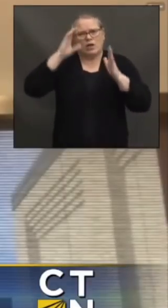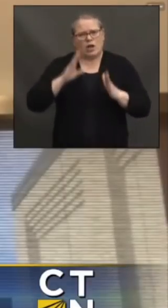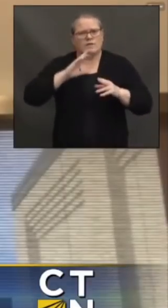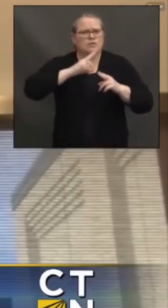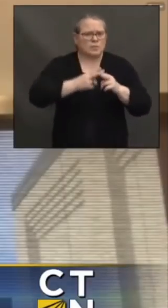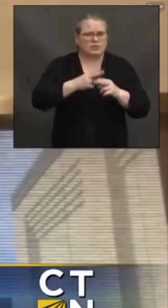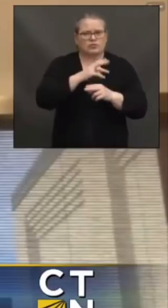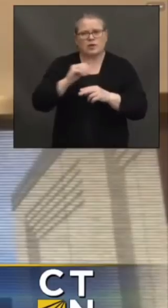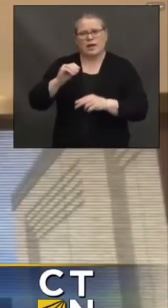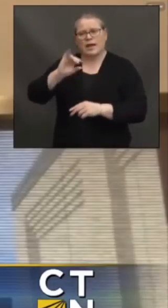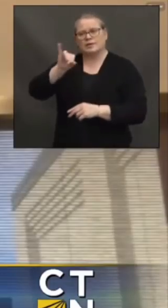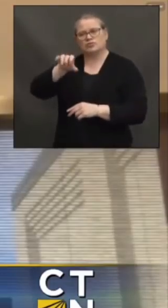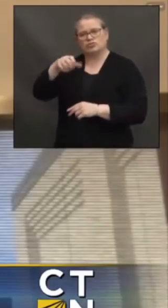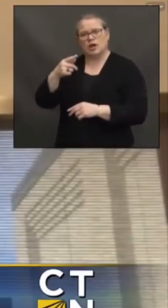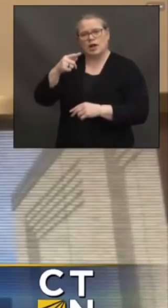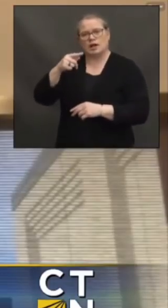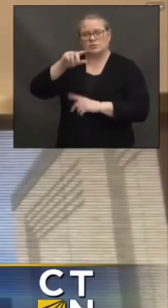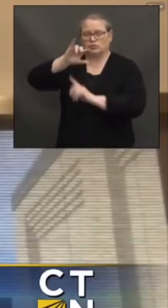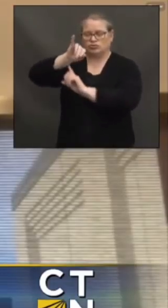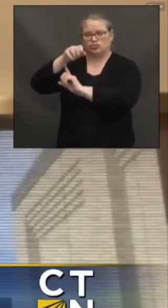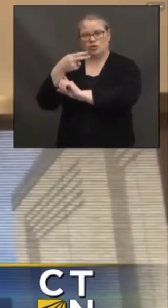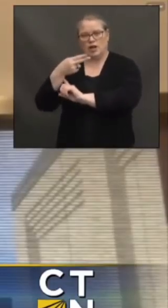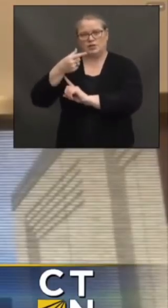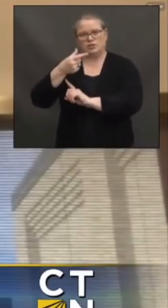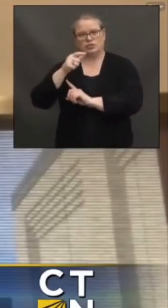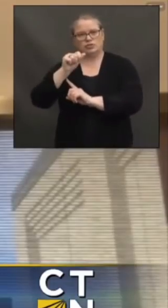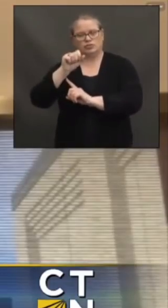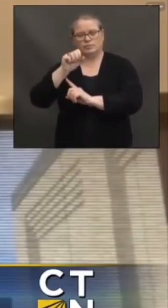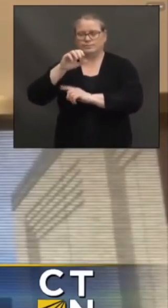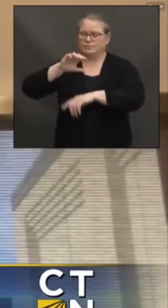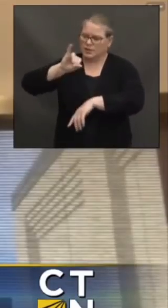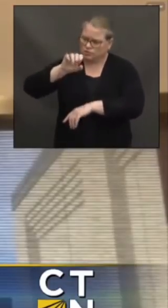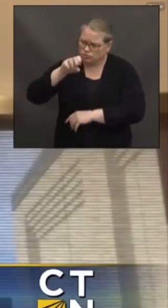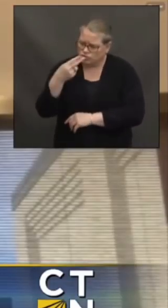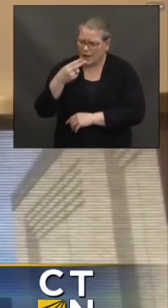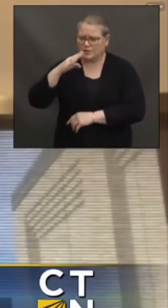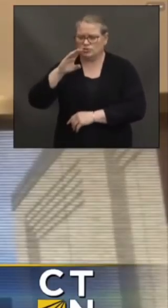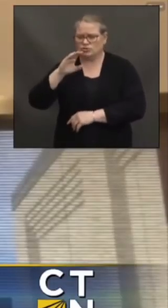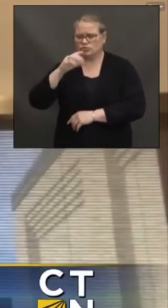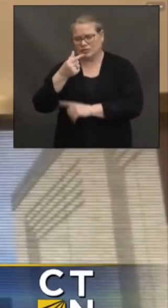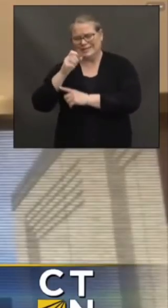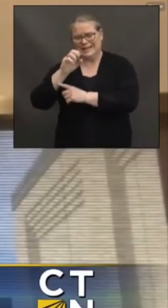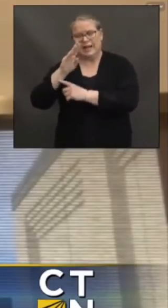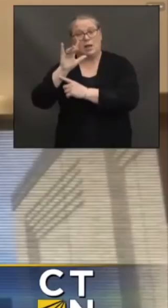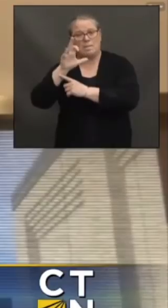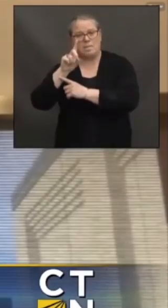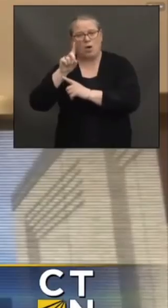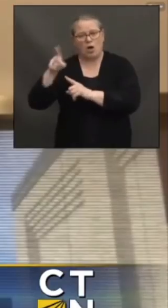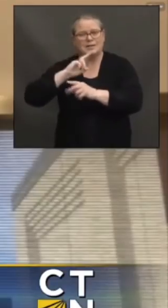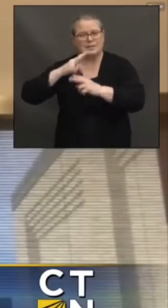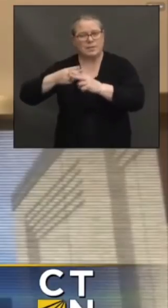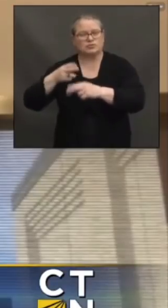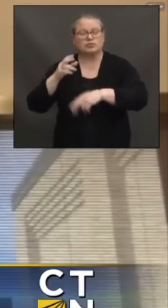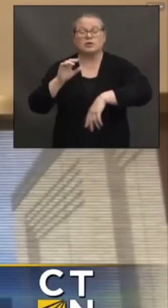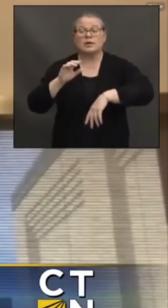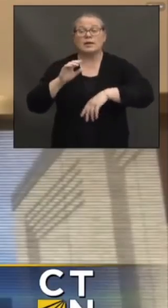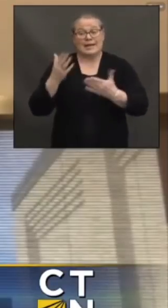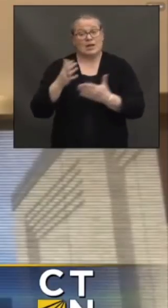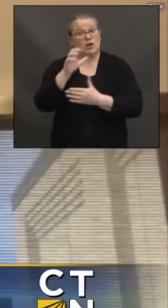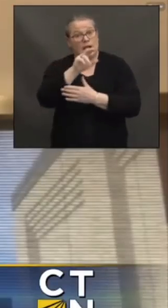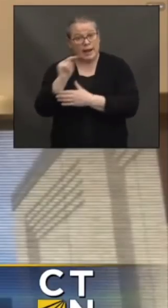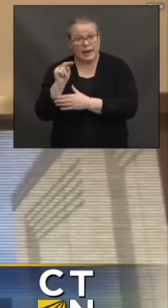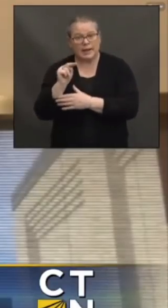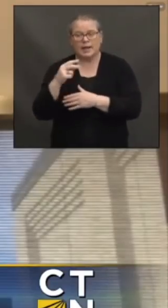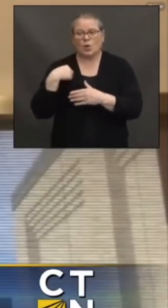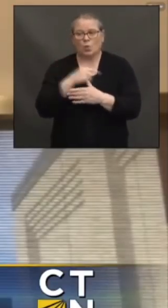our success in Connecticut has been linked to our nimbleness of us being able to respond to the needs when they